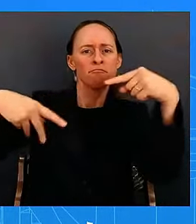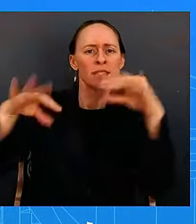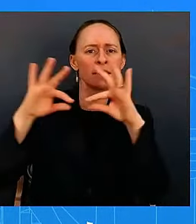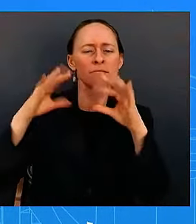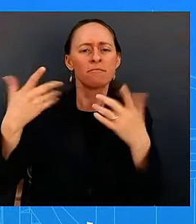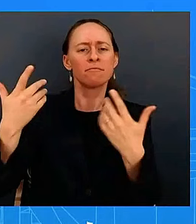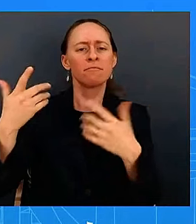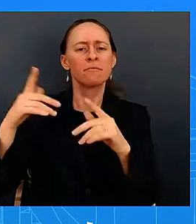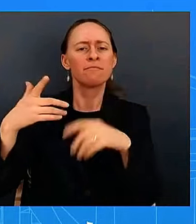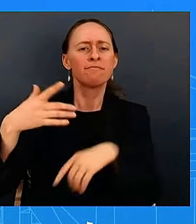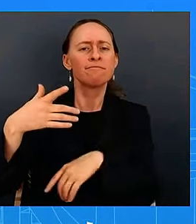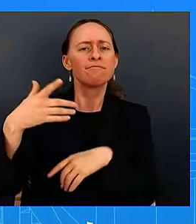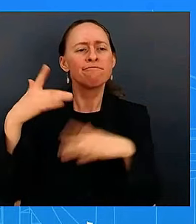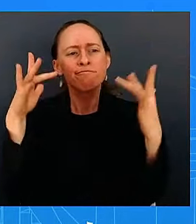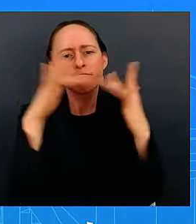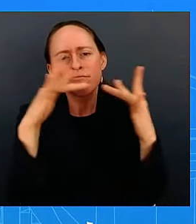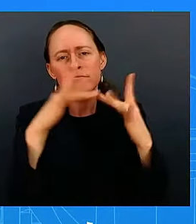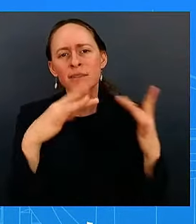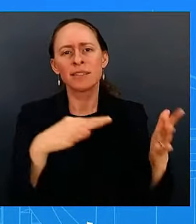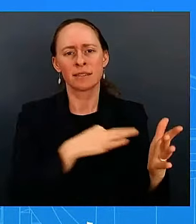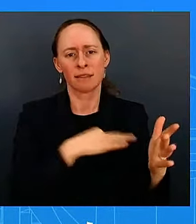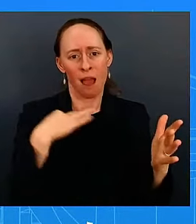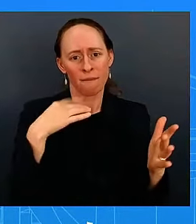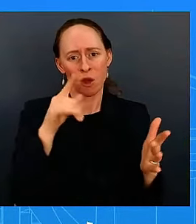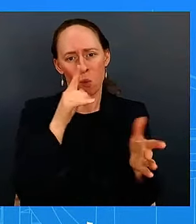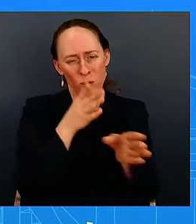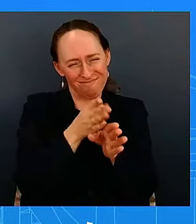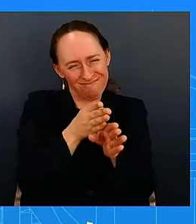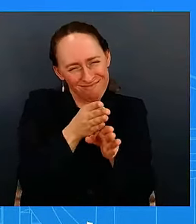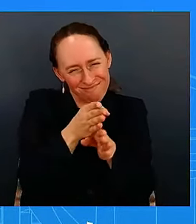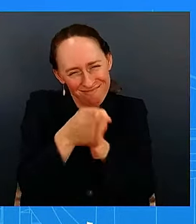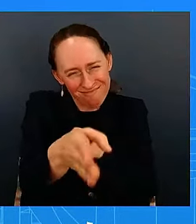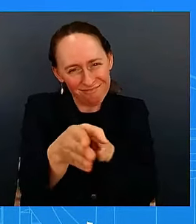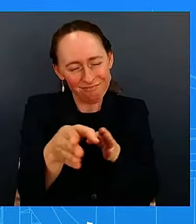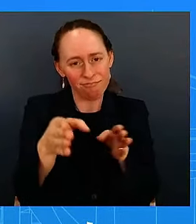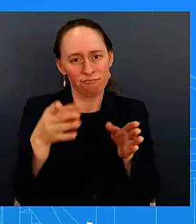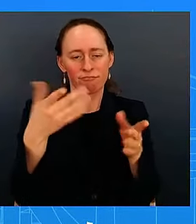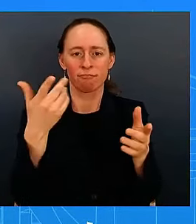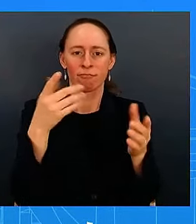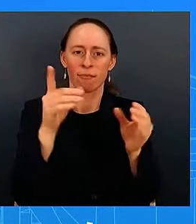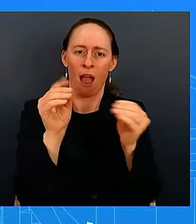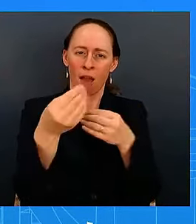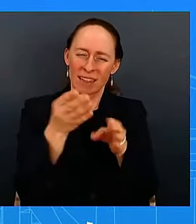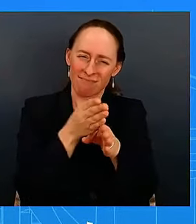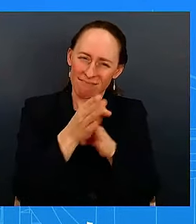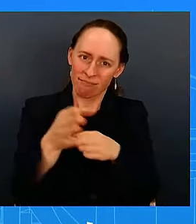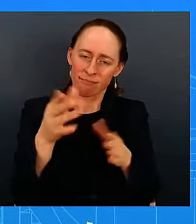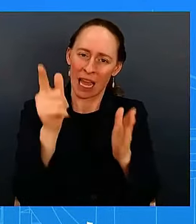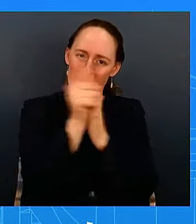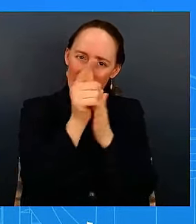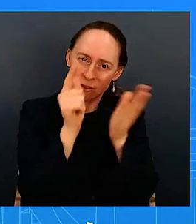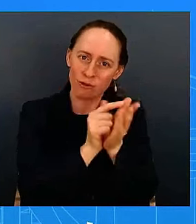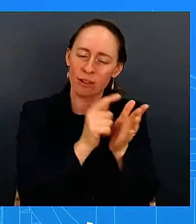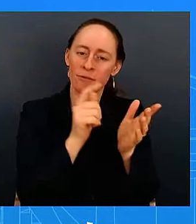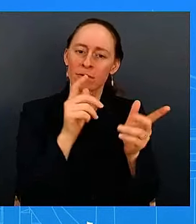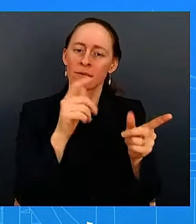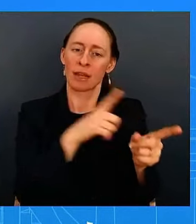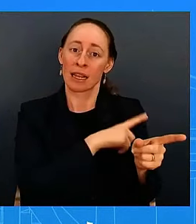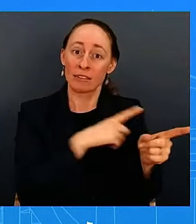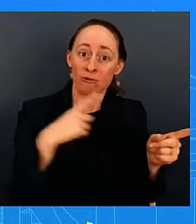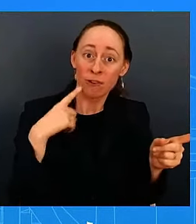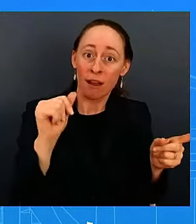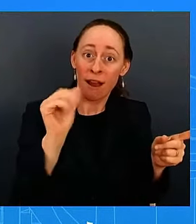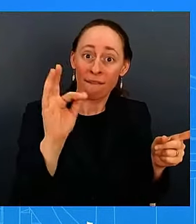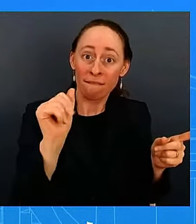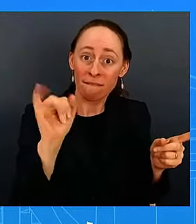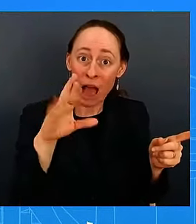affairs for that purpose uh and so uh when there's an important moment for the president and the speaker to speak obviously the president has that